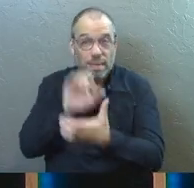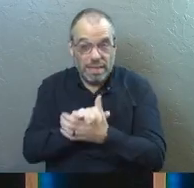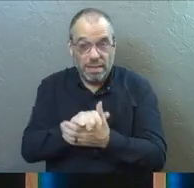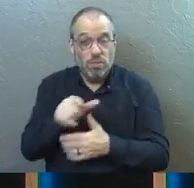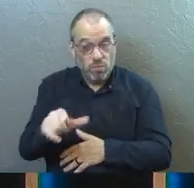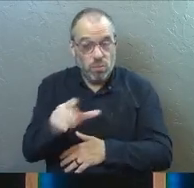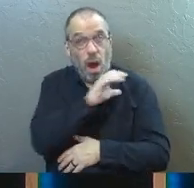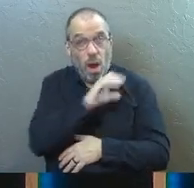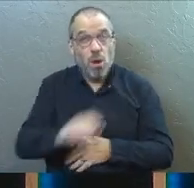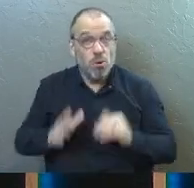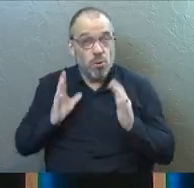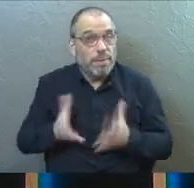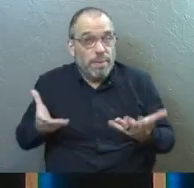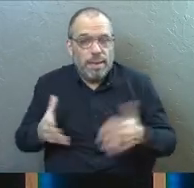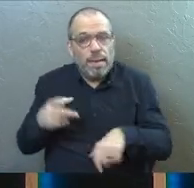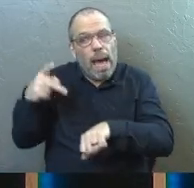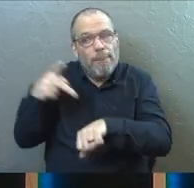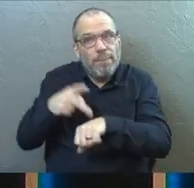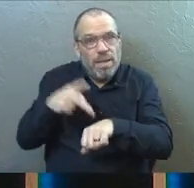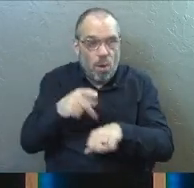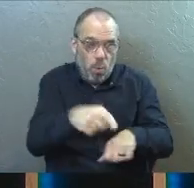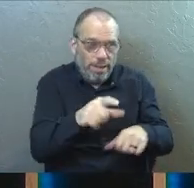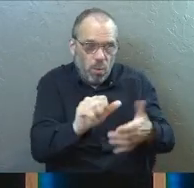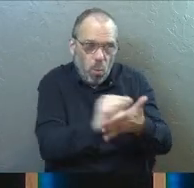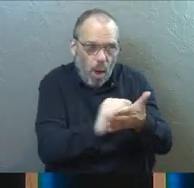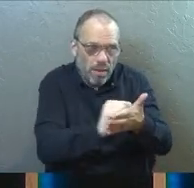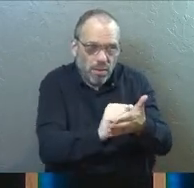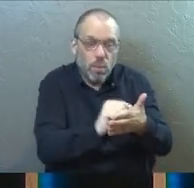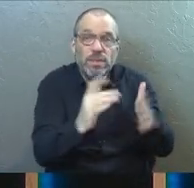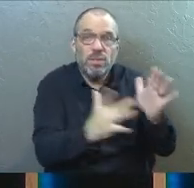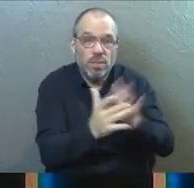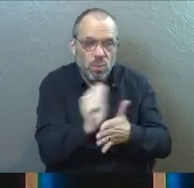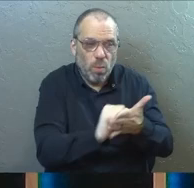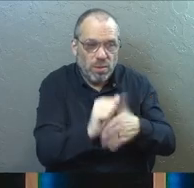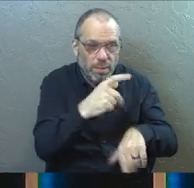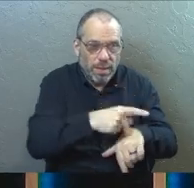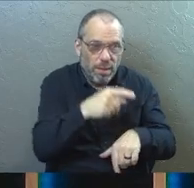a Christian because Peter at the foot washing was a Christian.